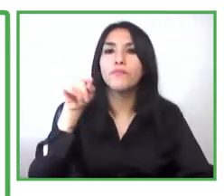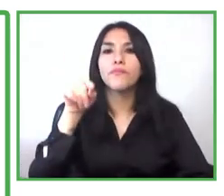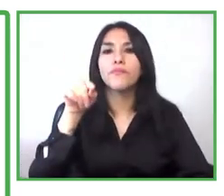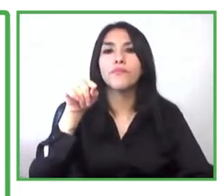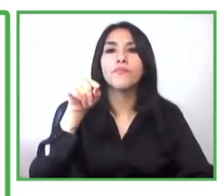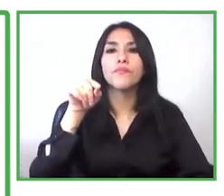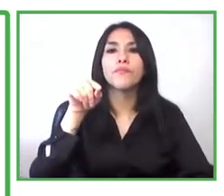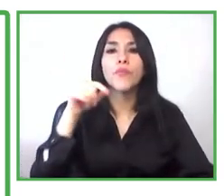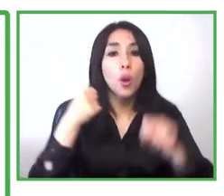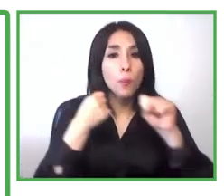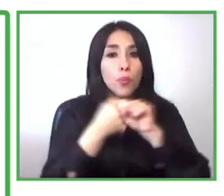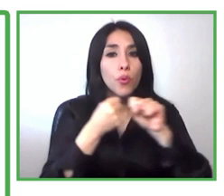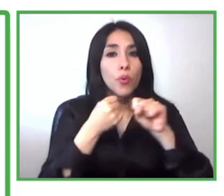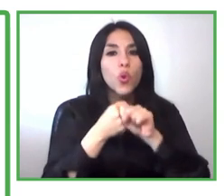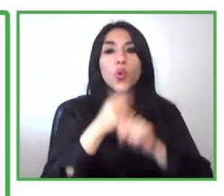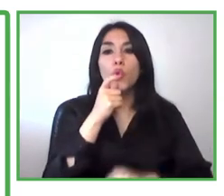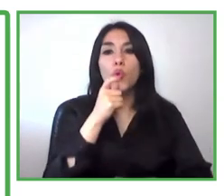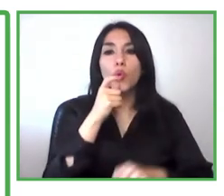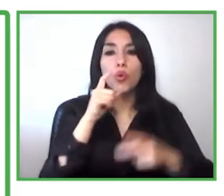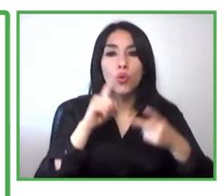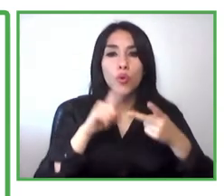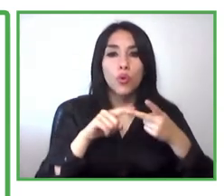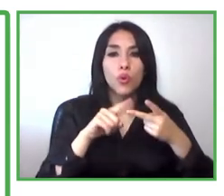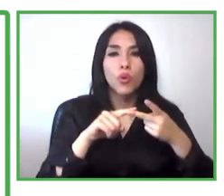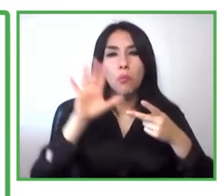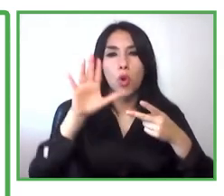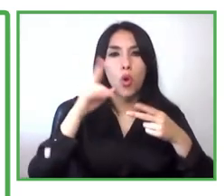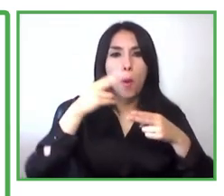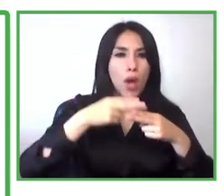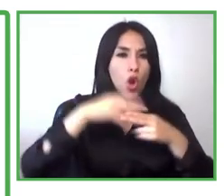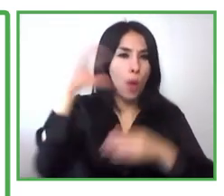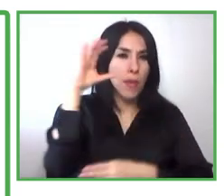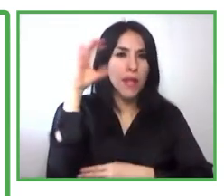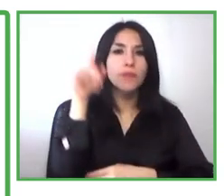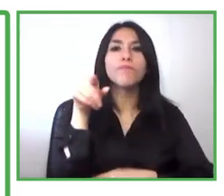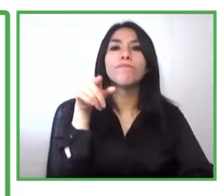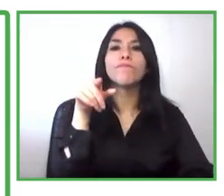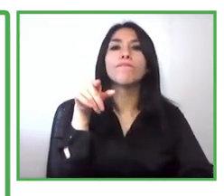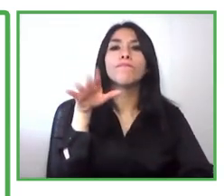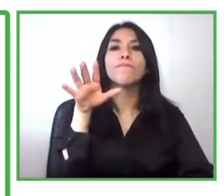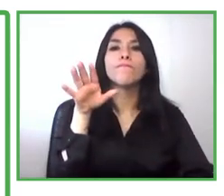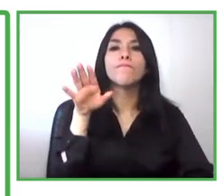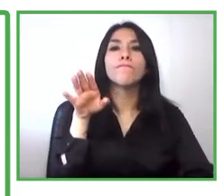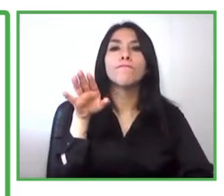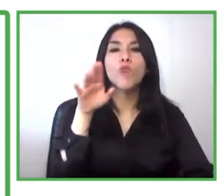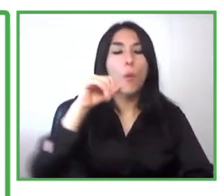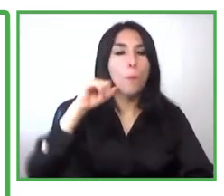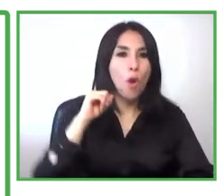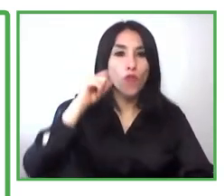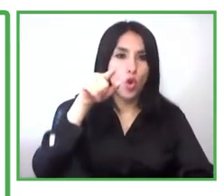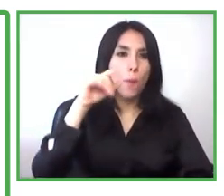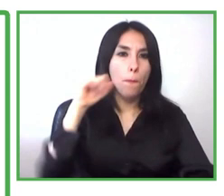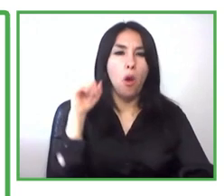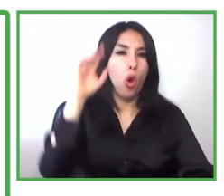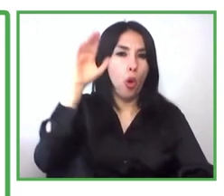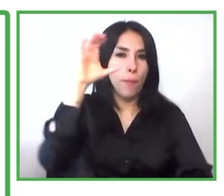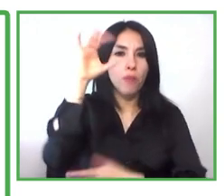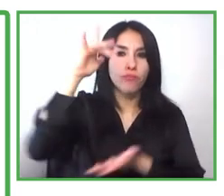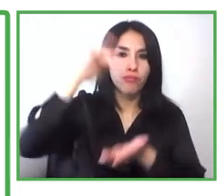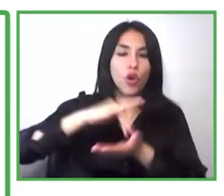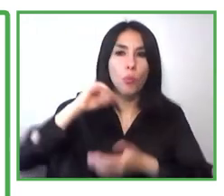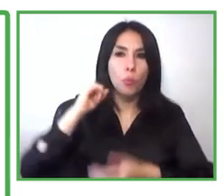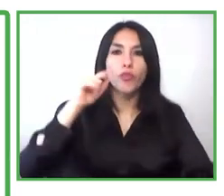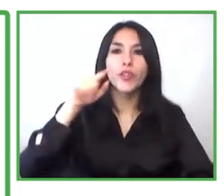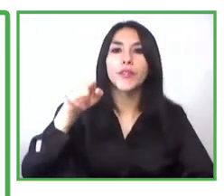is also supported by the colombian but the camera commerce bogota and from the mayor of bogota and other organizations